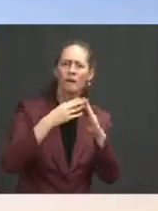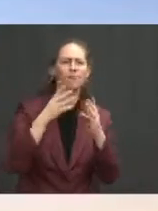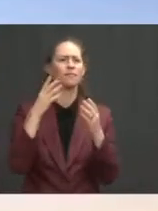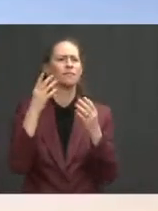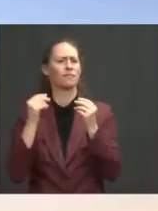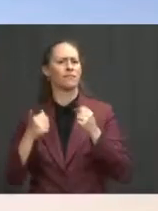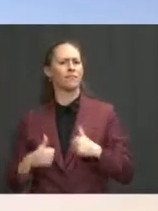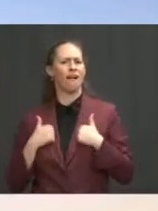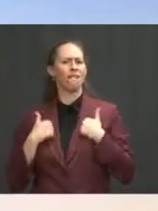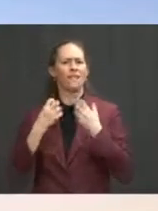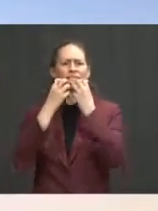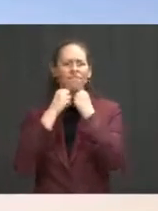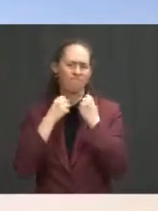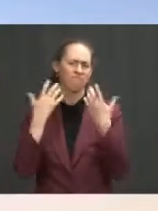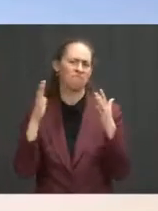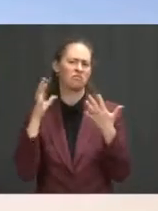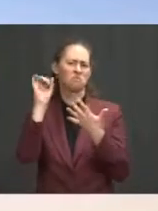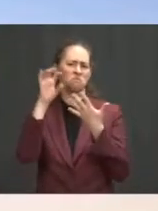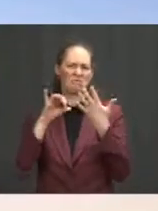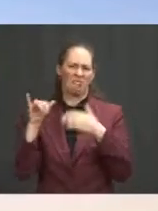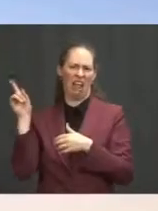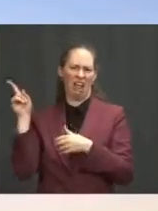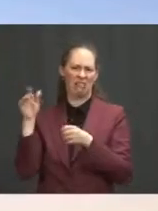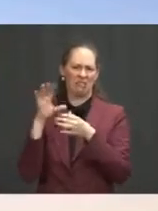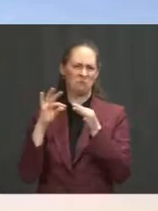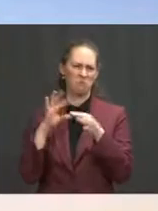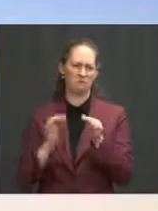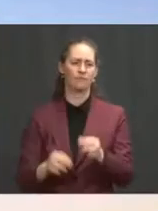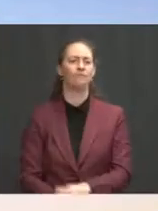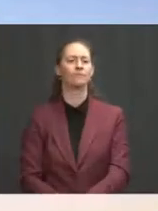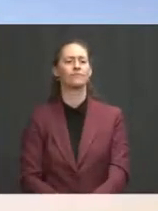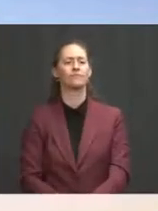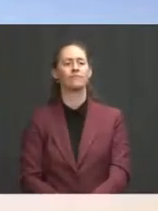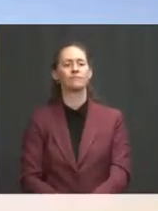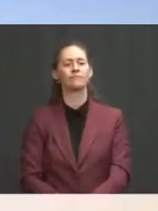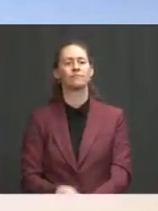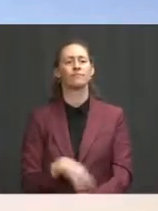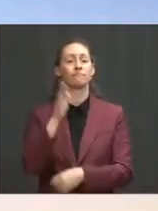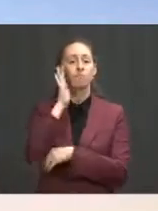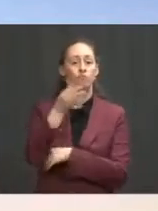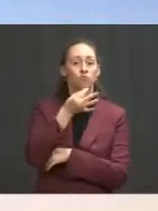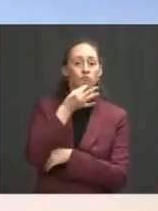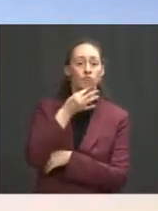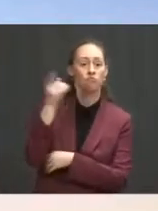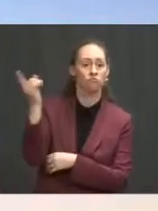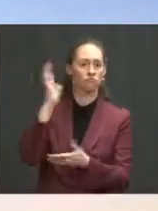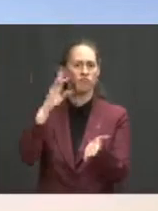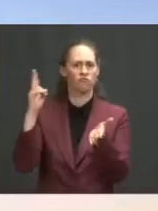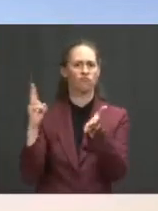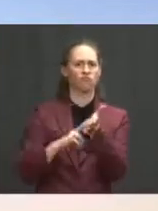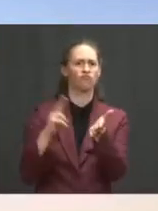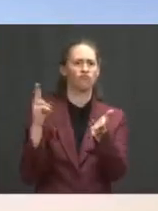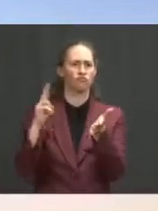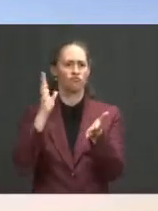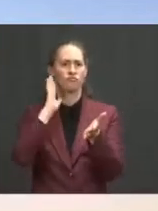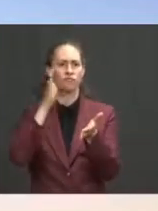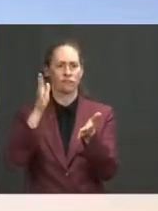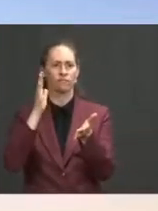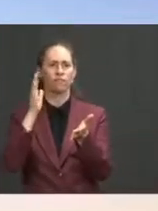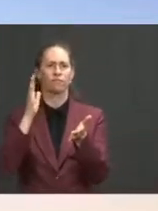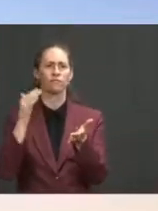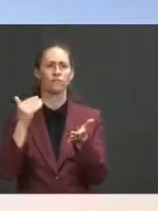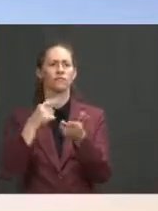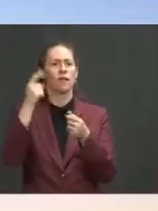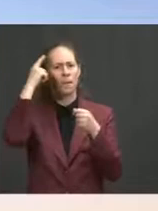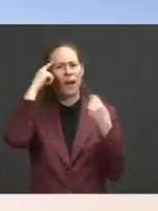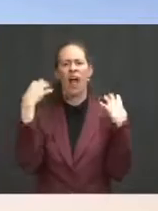more about. As you may have also seen, in a few minutes, the president will sign the Sergeant Ketchum Rural Veterans Mental Health Act, which will create